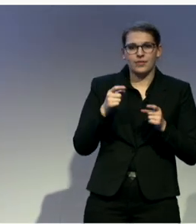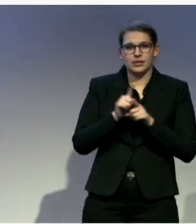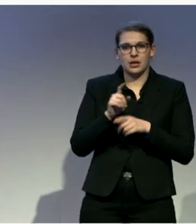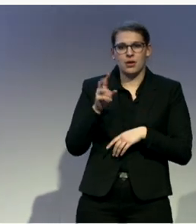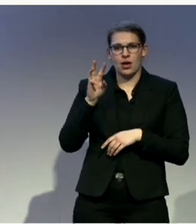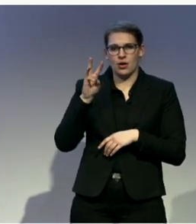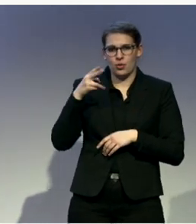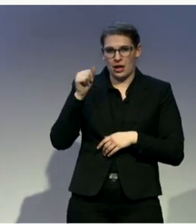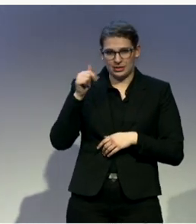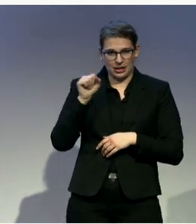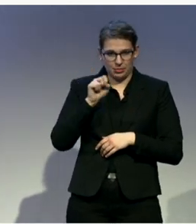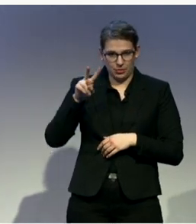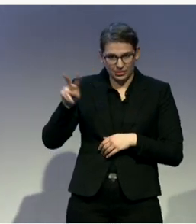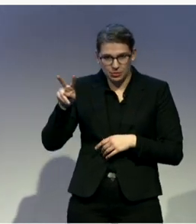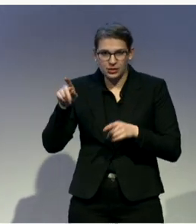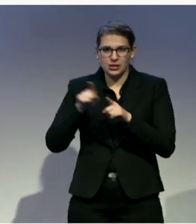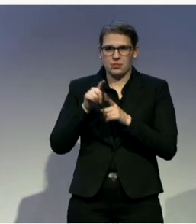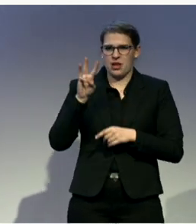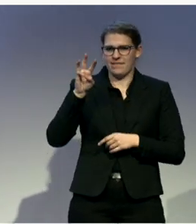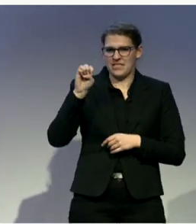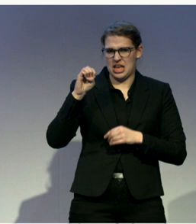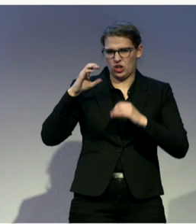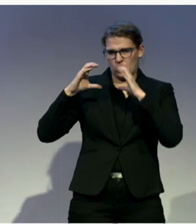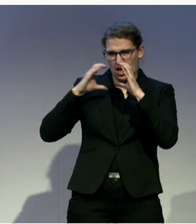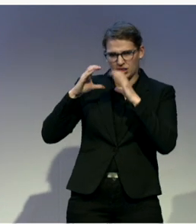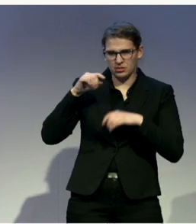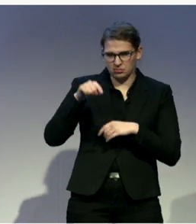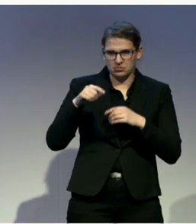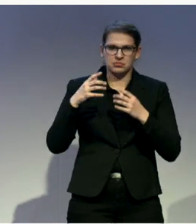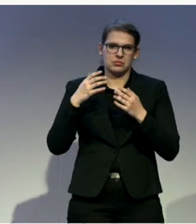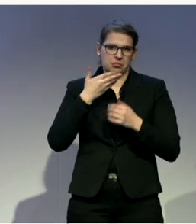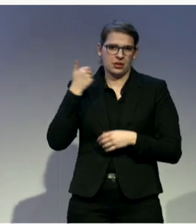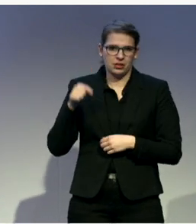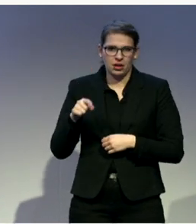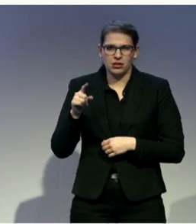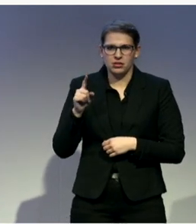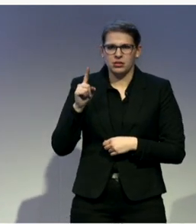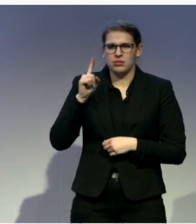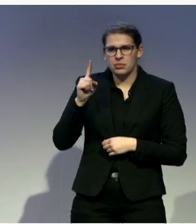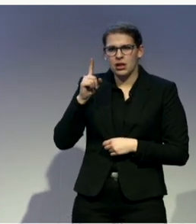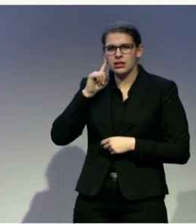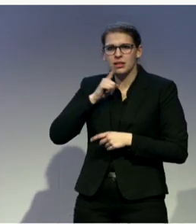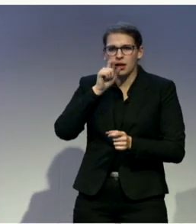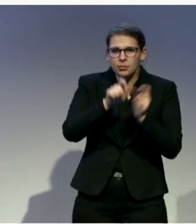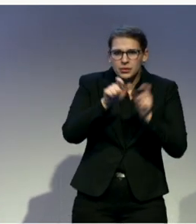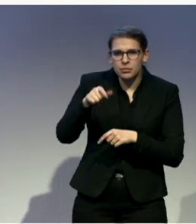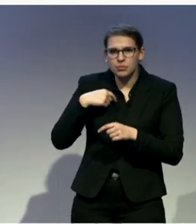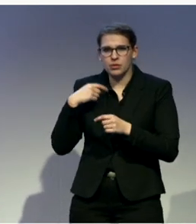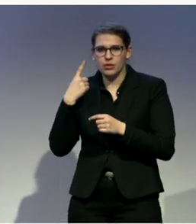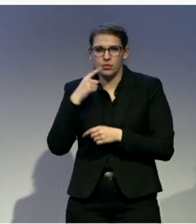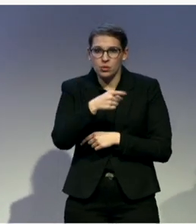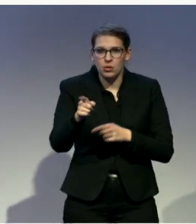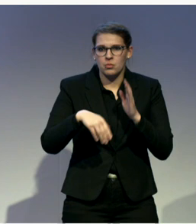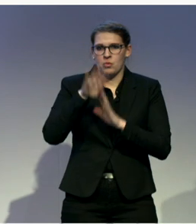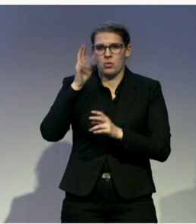find that it is difficult for people who are deaf to get jobs if they are not excellent writers in the native language